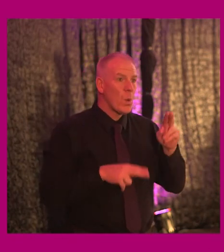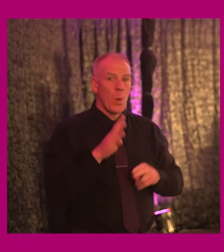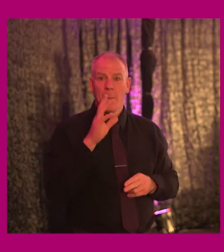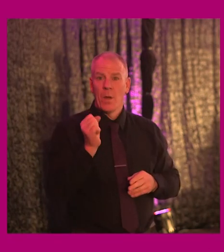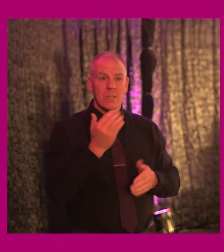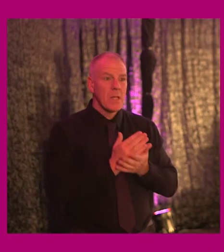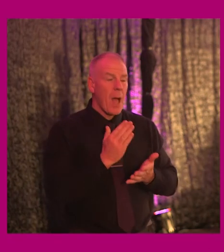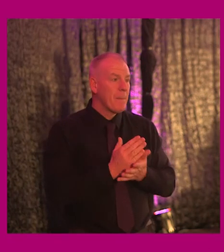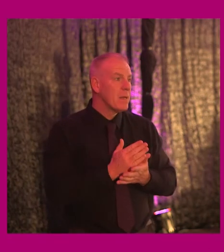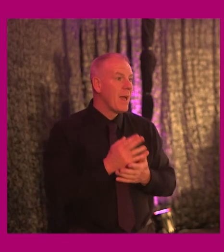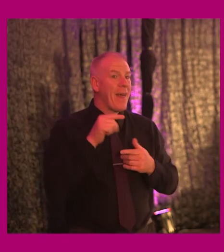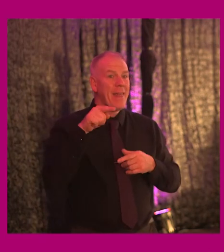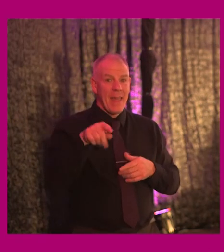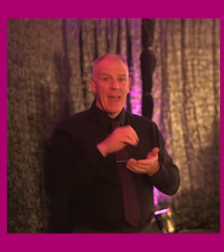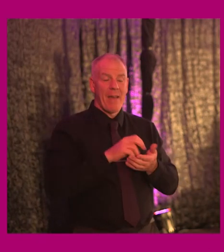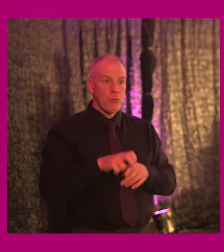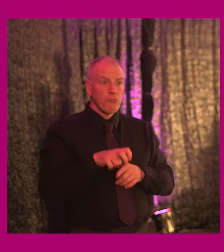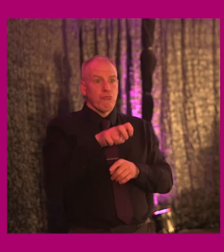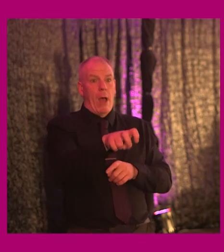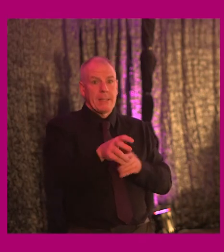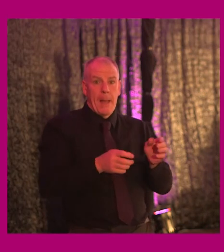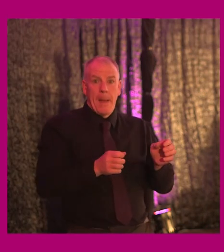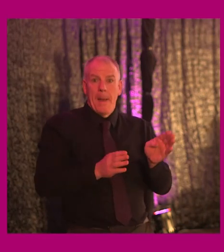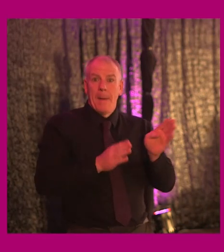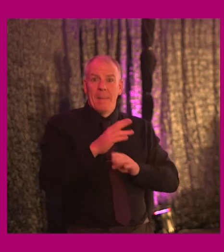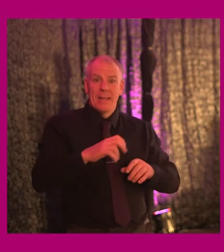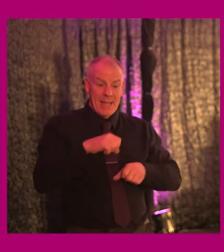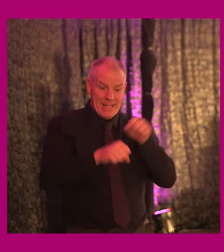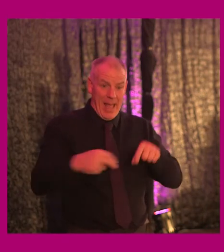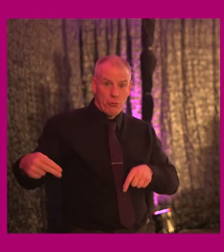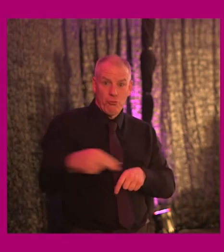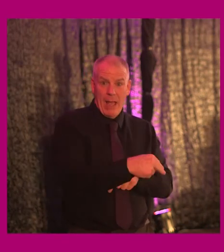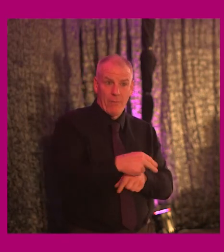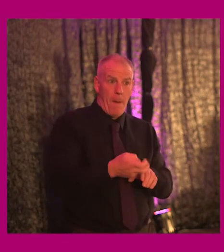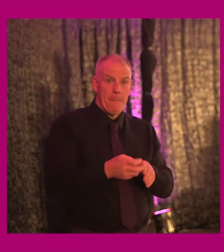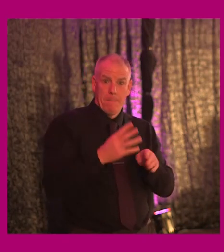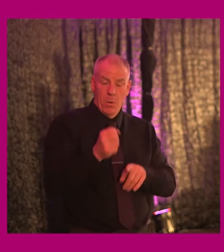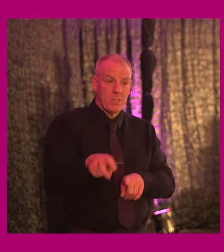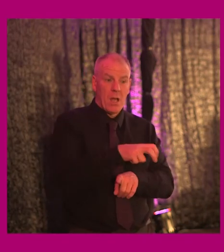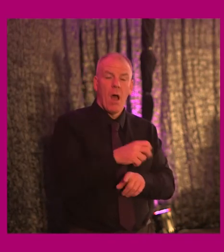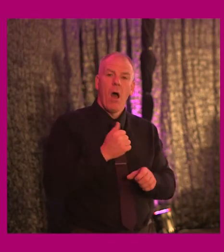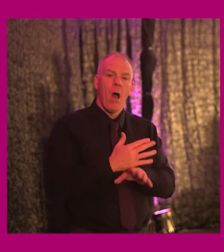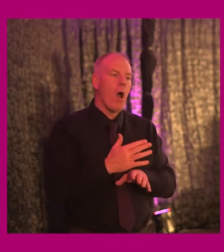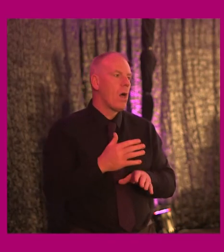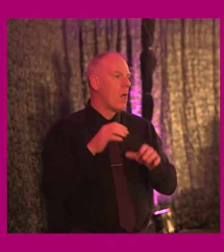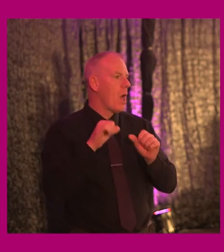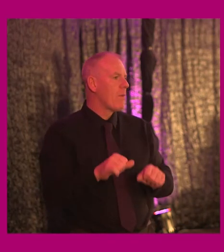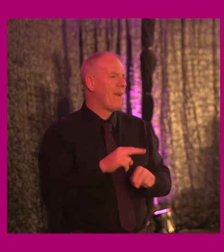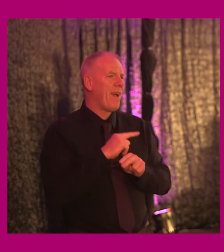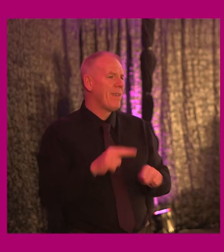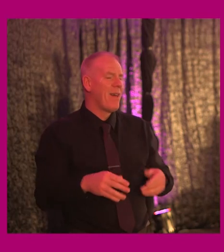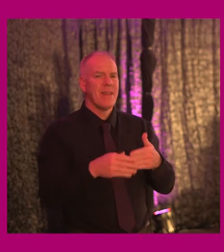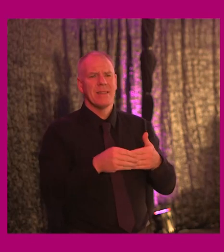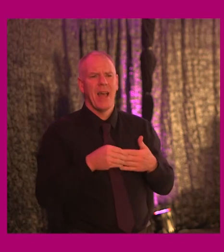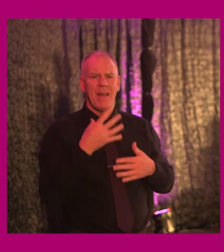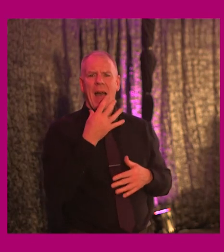stops which required them to cross a busy cycle track to get on and off the bus. All agreed that this was incredibly unsafe and